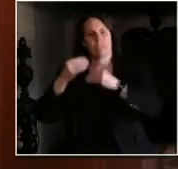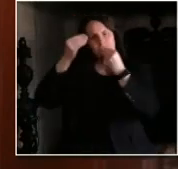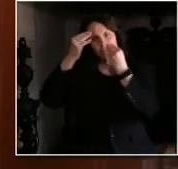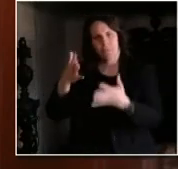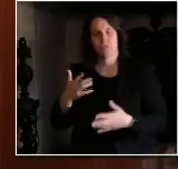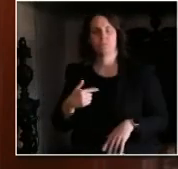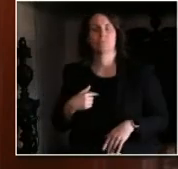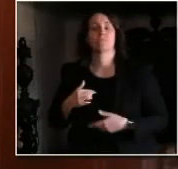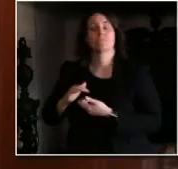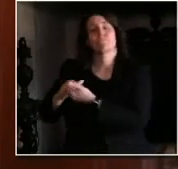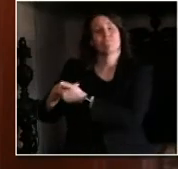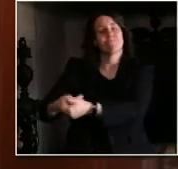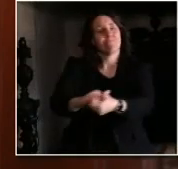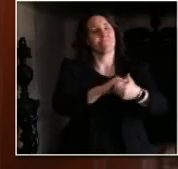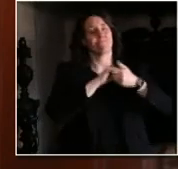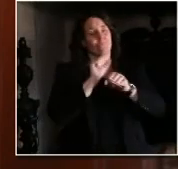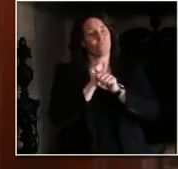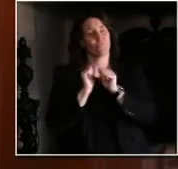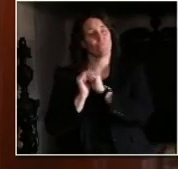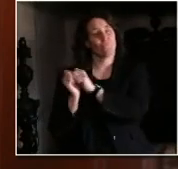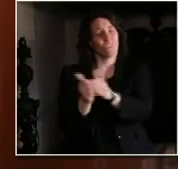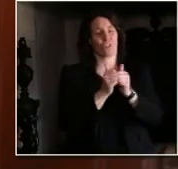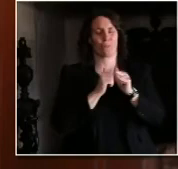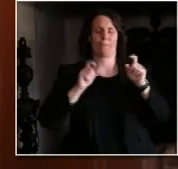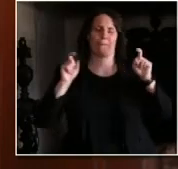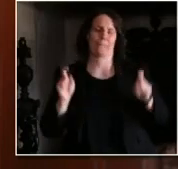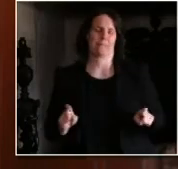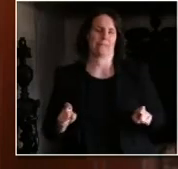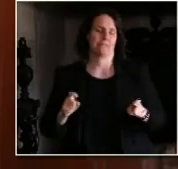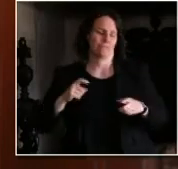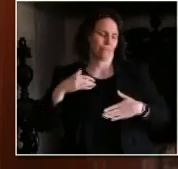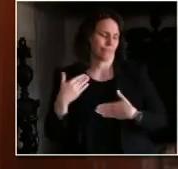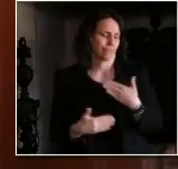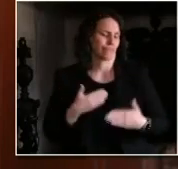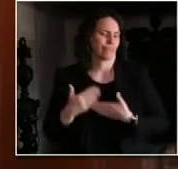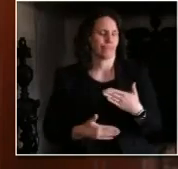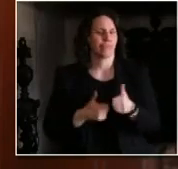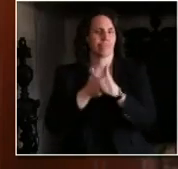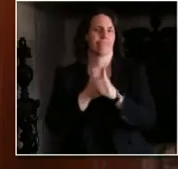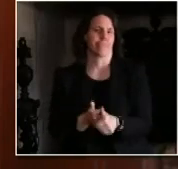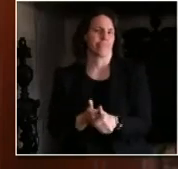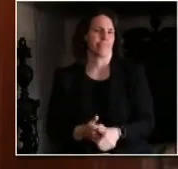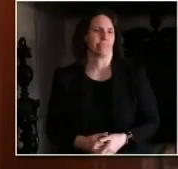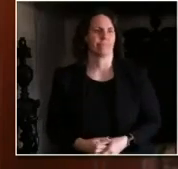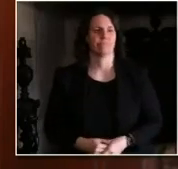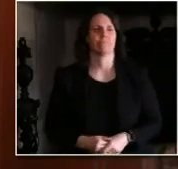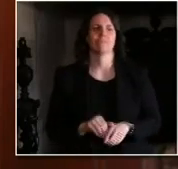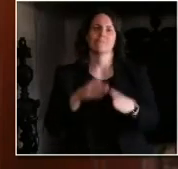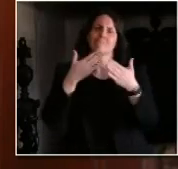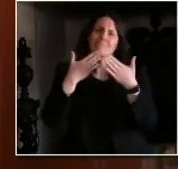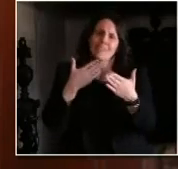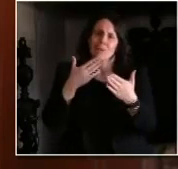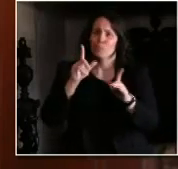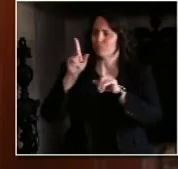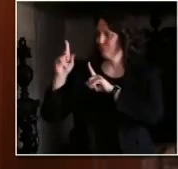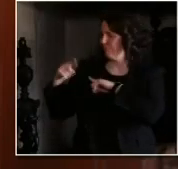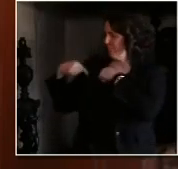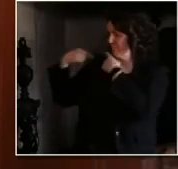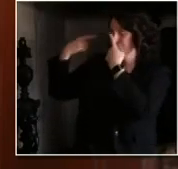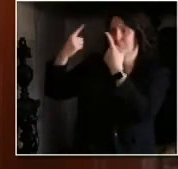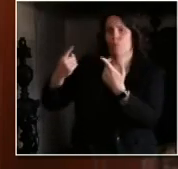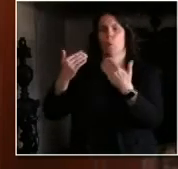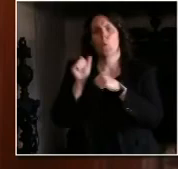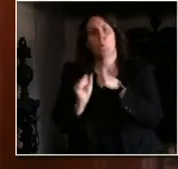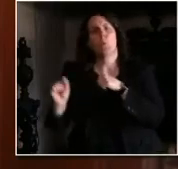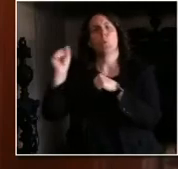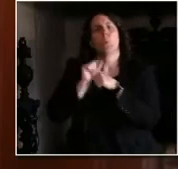the same boat, we're all weathering the same storm. So thank you for the work you've been doing by staying safer at home, and